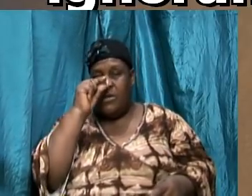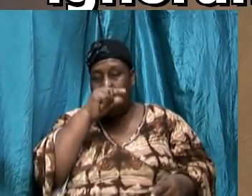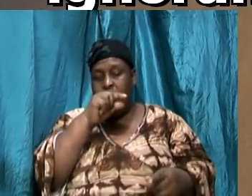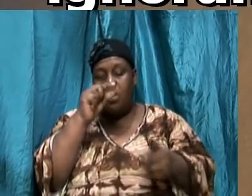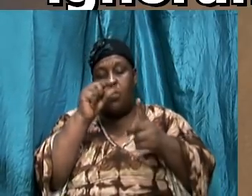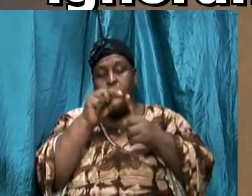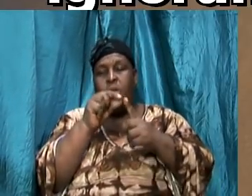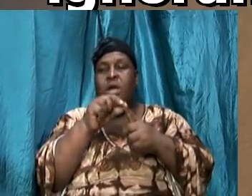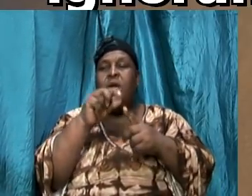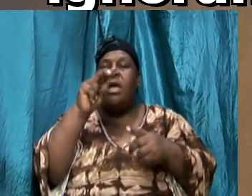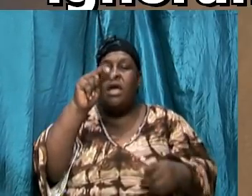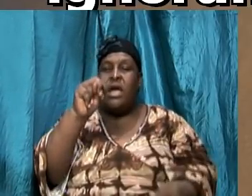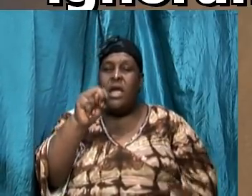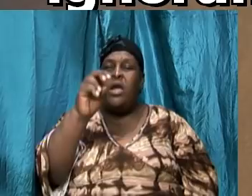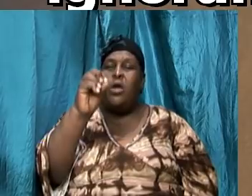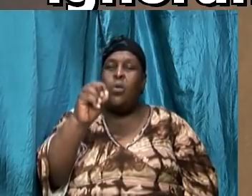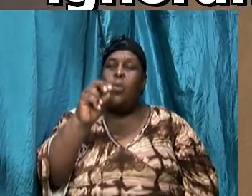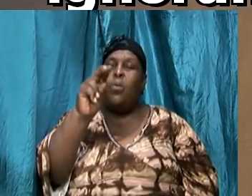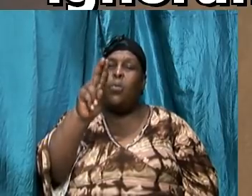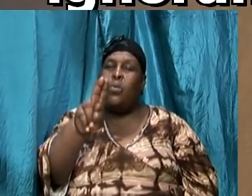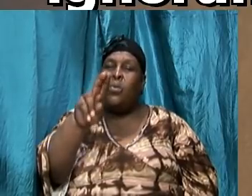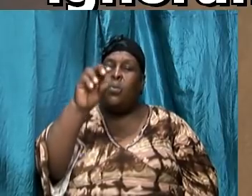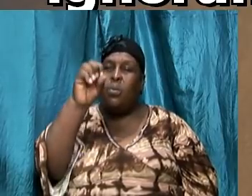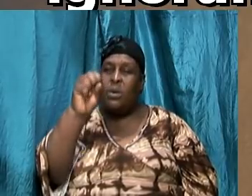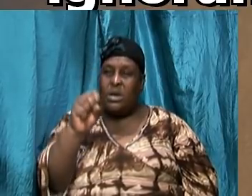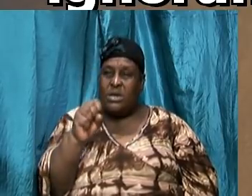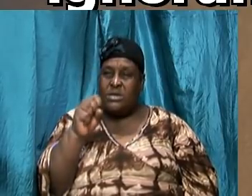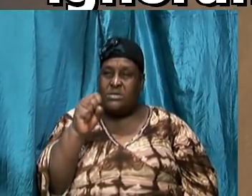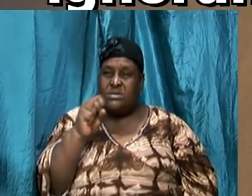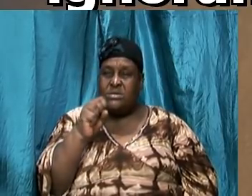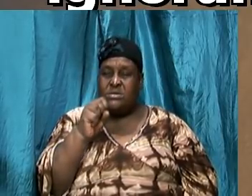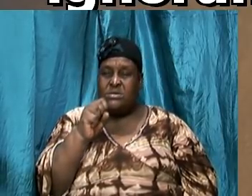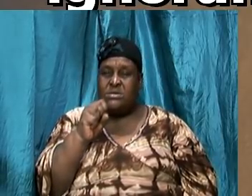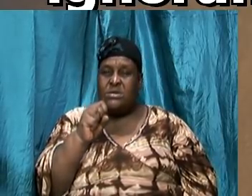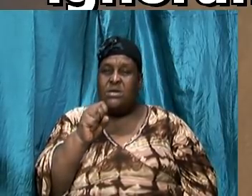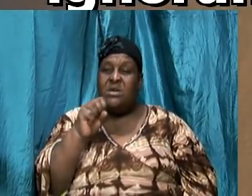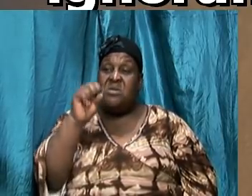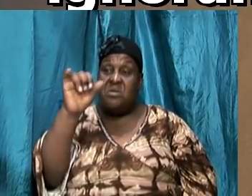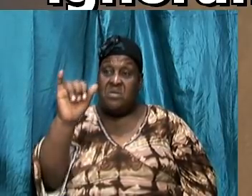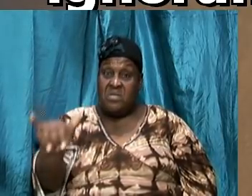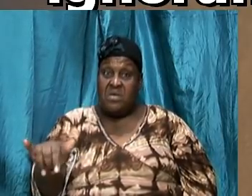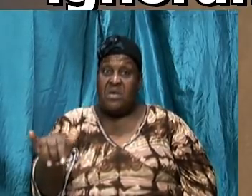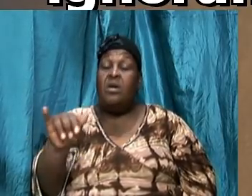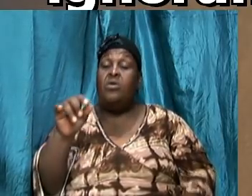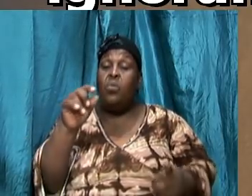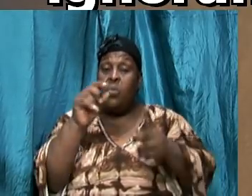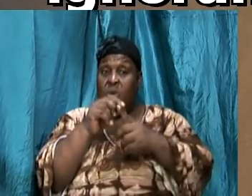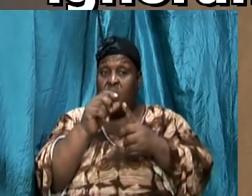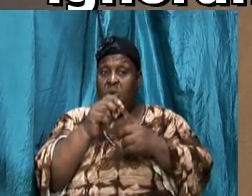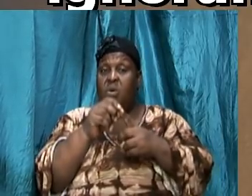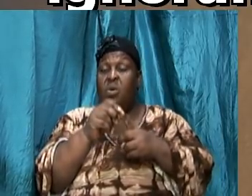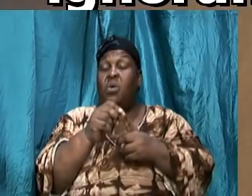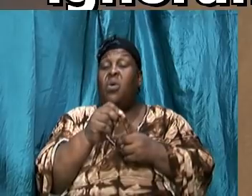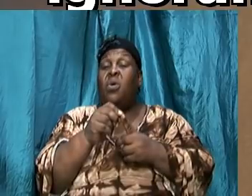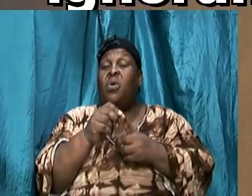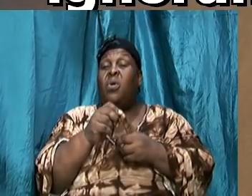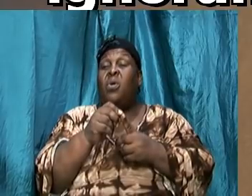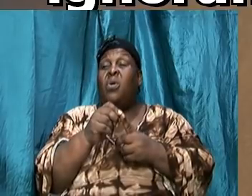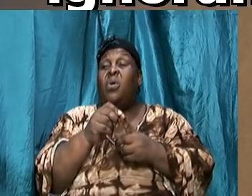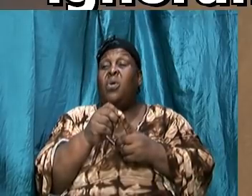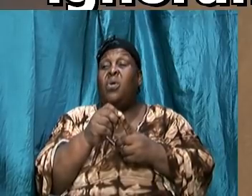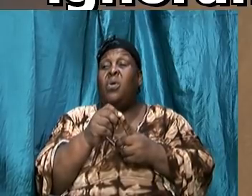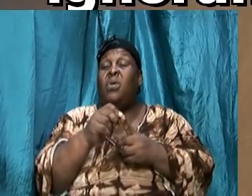N-O-U-S, nos. That word nos is the very